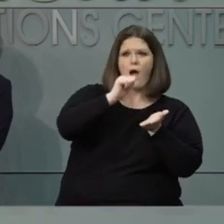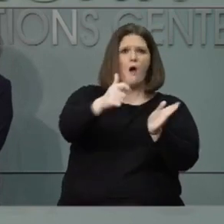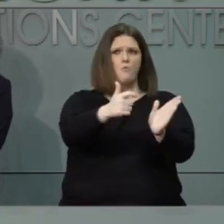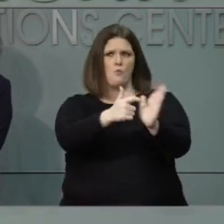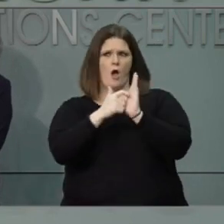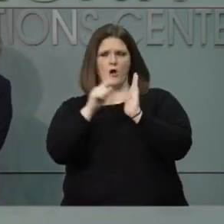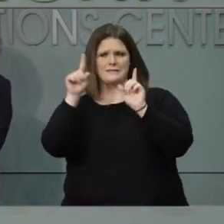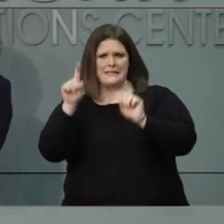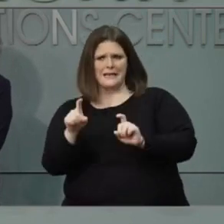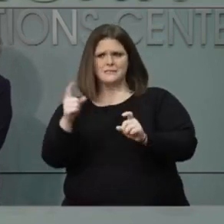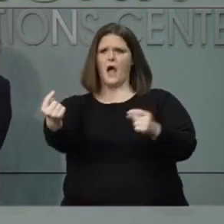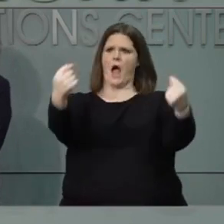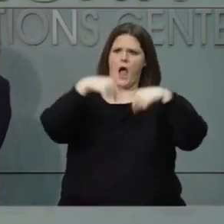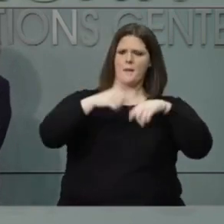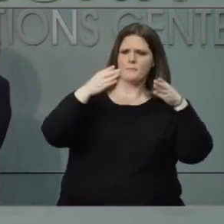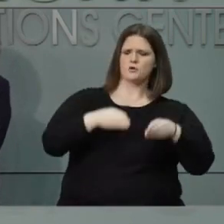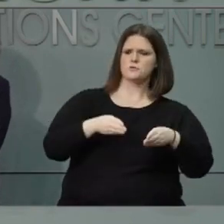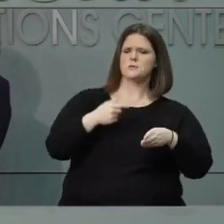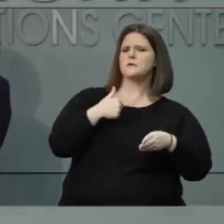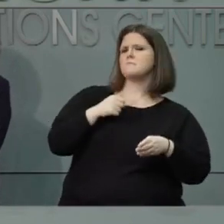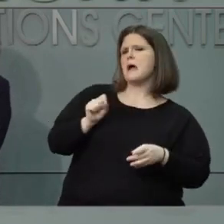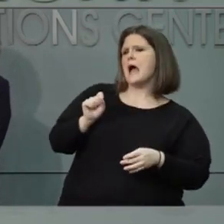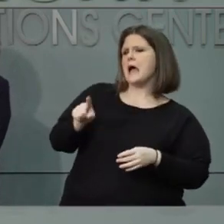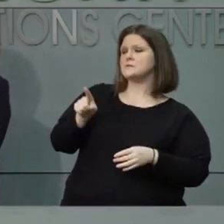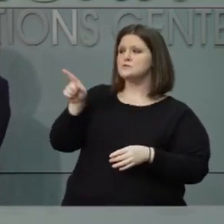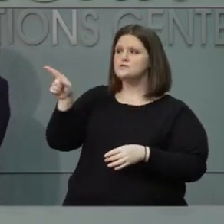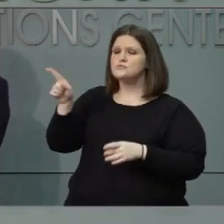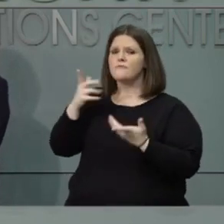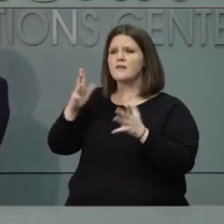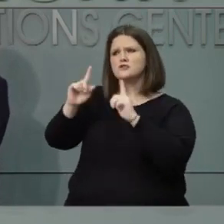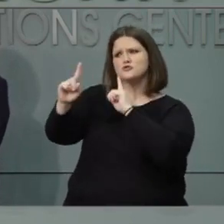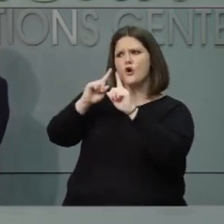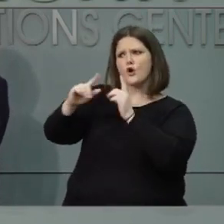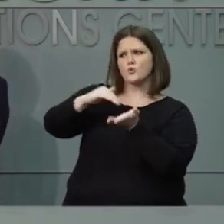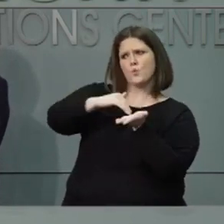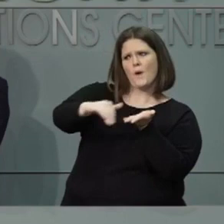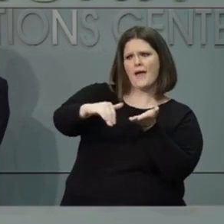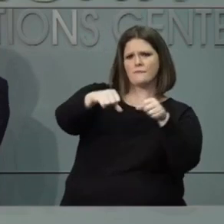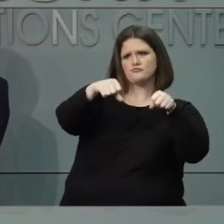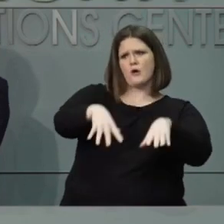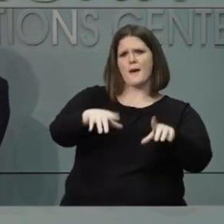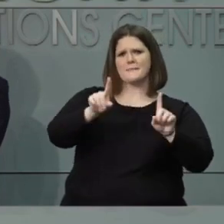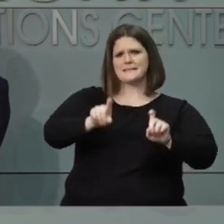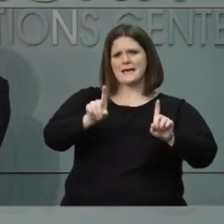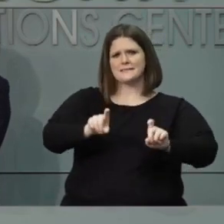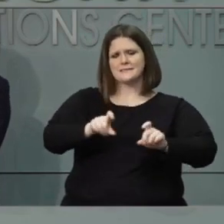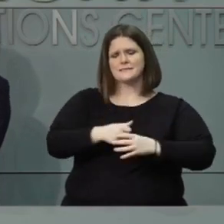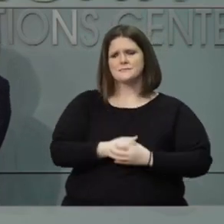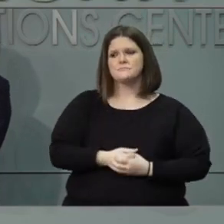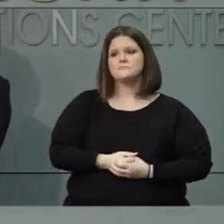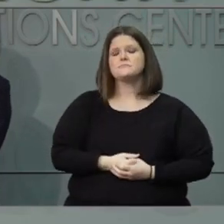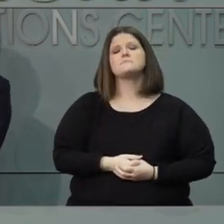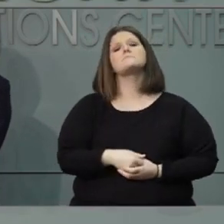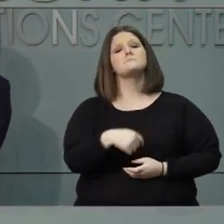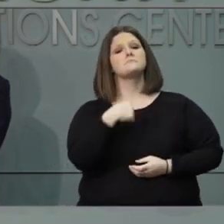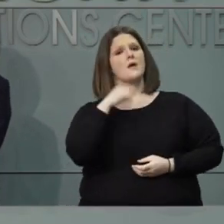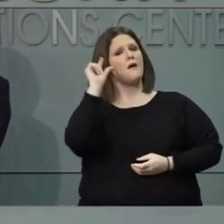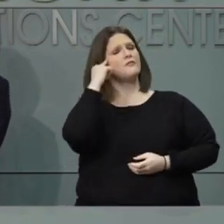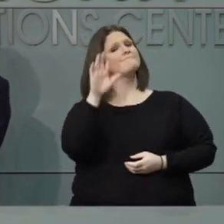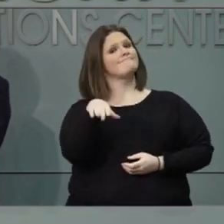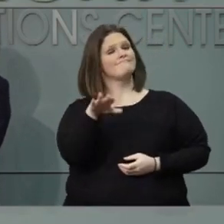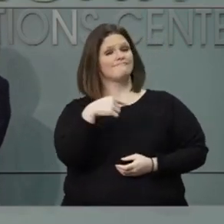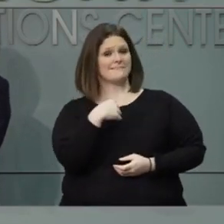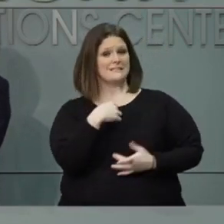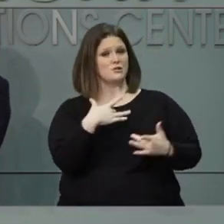any talk within state administration of waiving this testing? Yeah, I have concerns about that as well. And